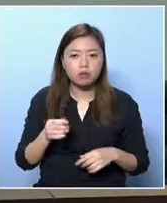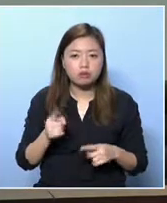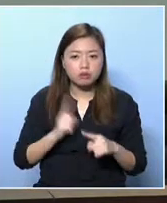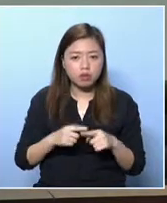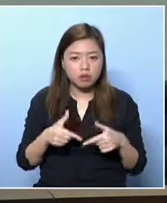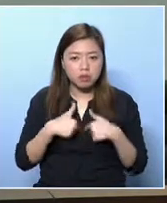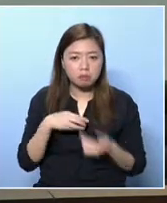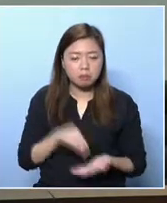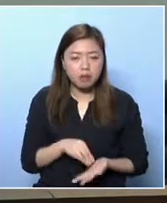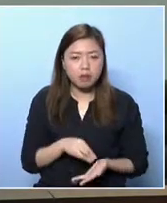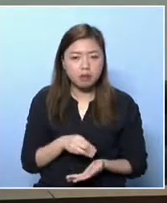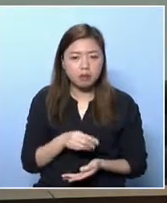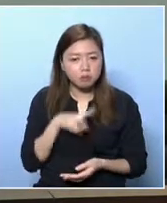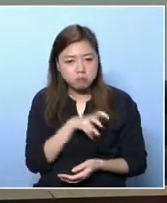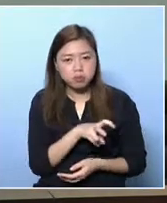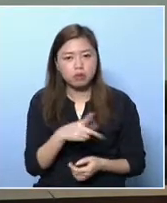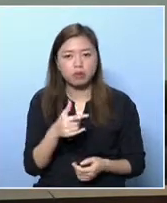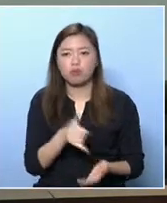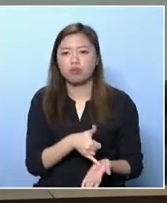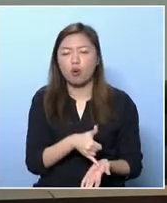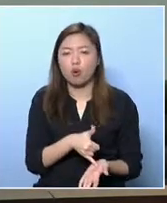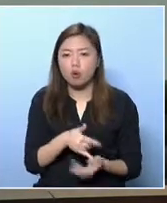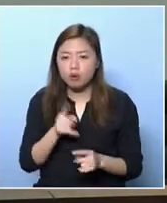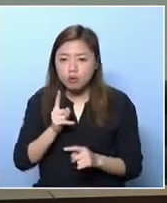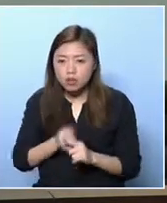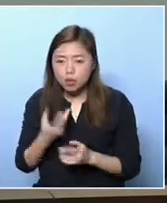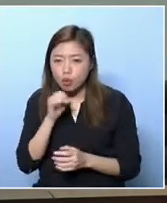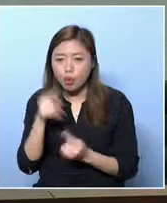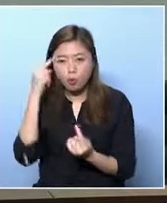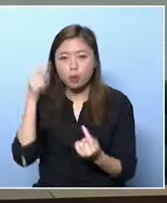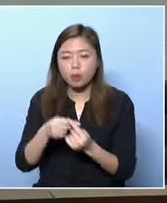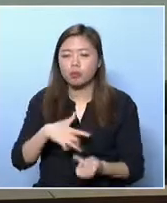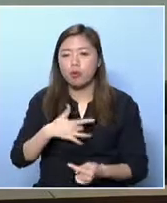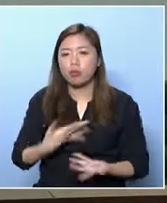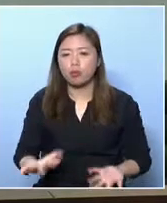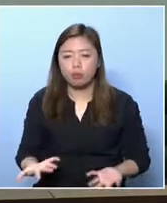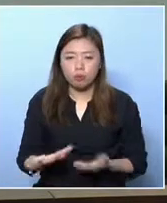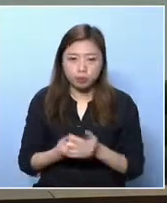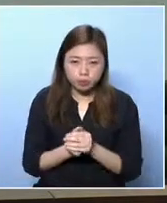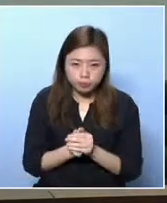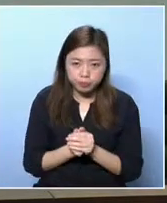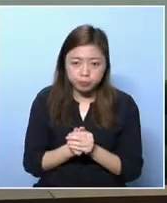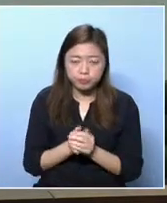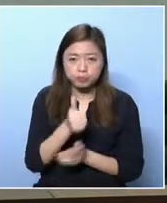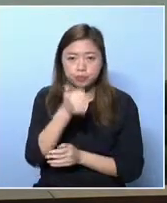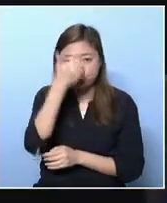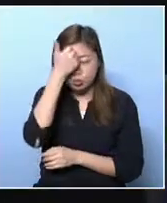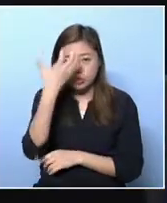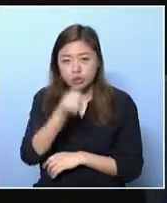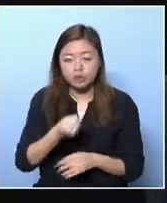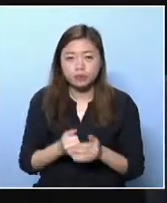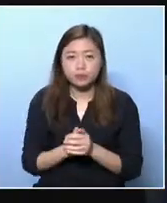And only 90,000 of them will be assisted. Let's not talk about the objective or the